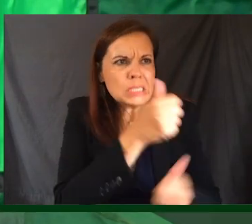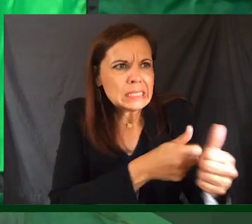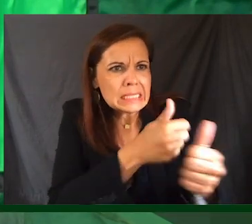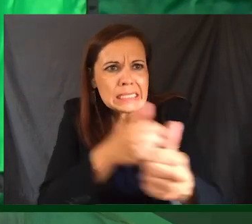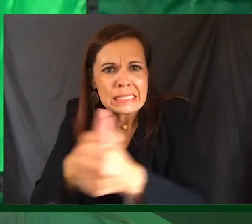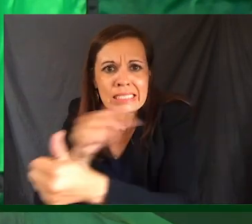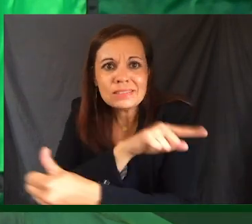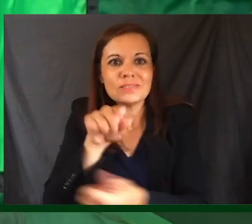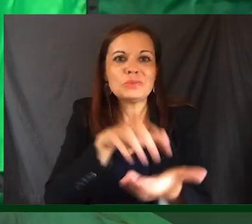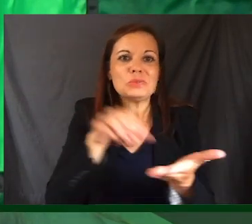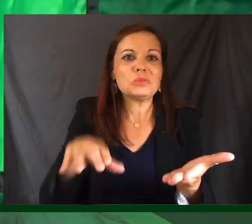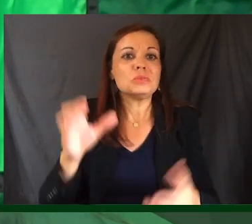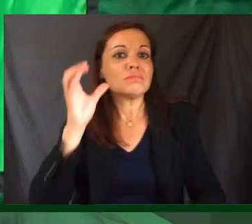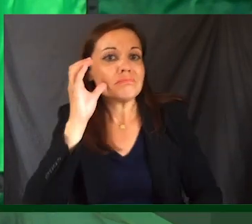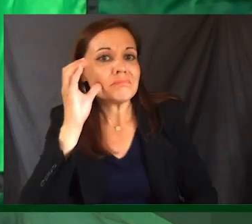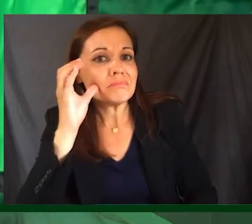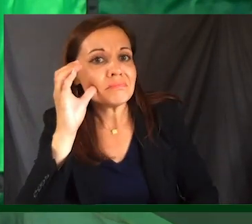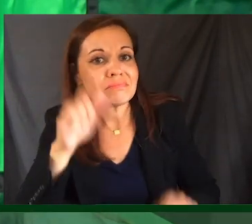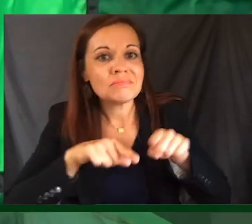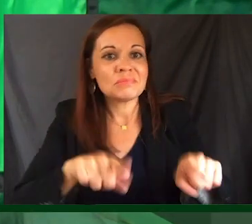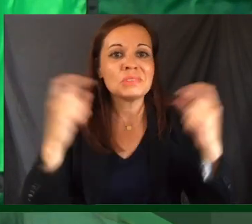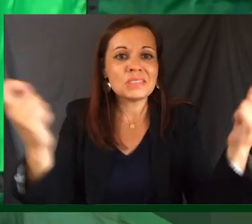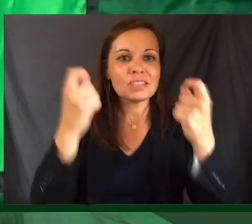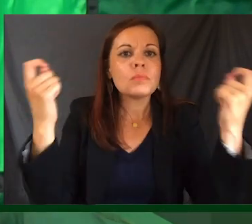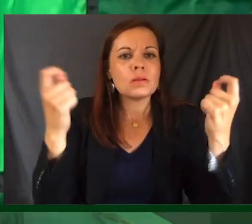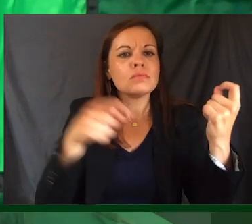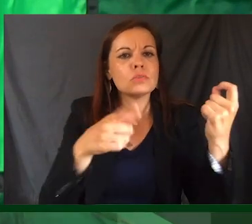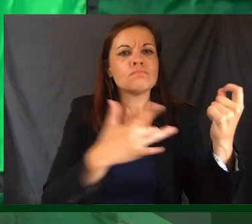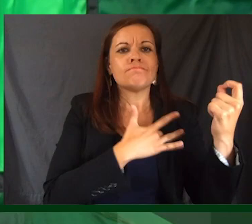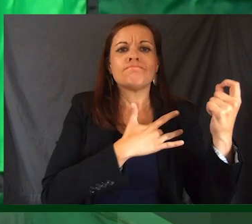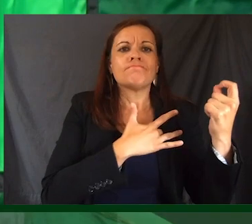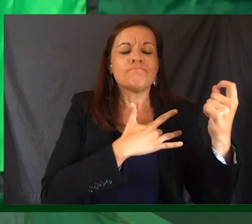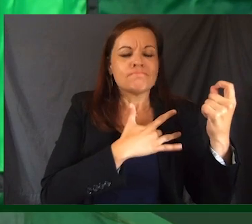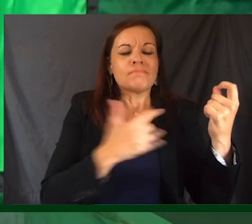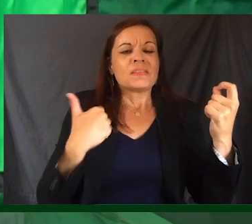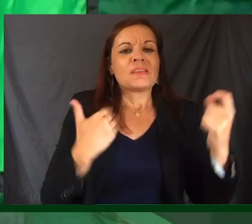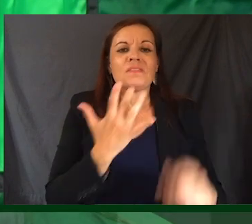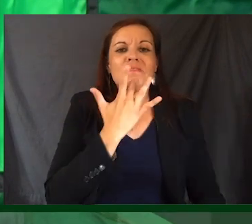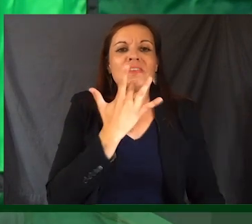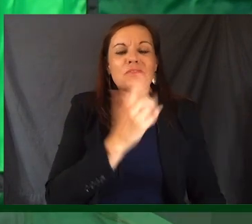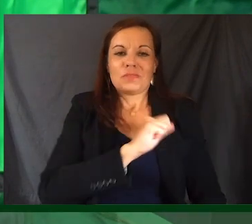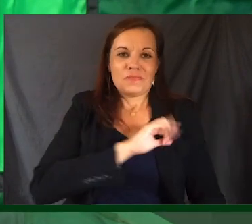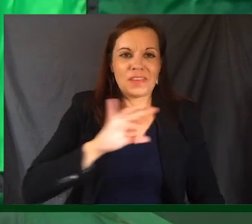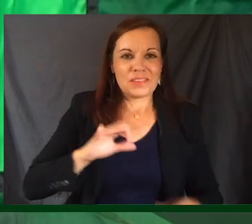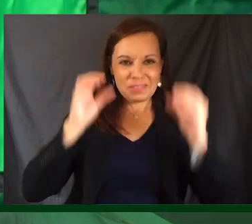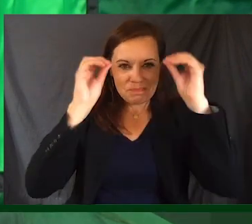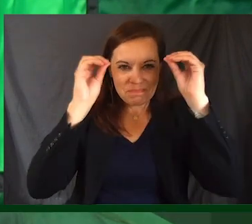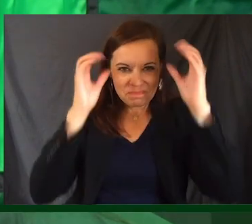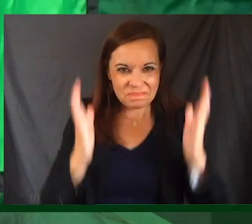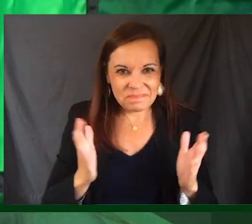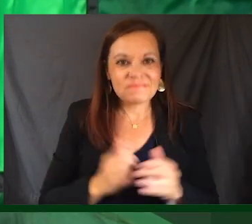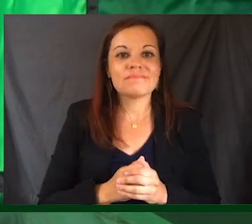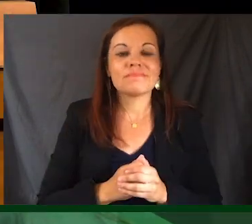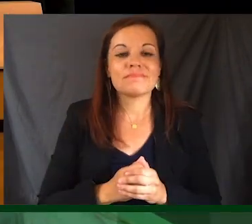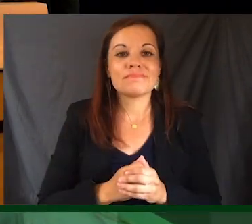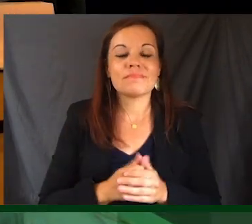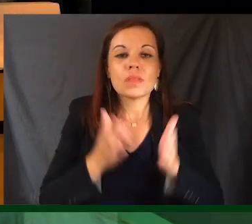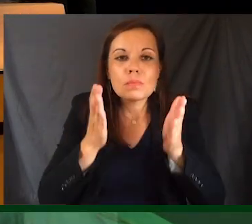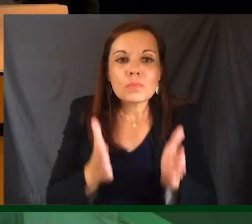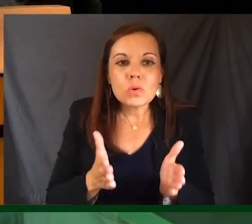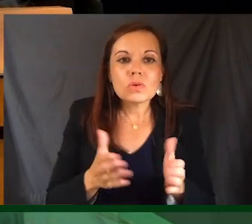of you tonight listening in on this ceremony has a favorite faculty member, a person who has taught,